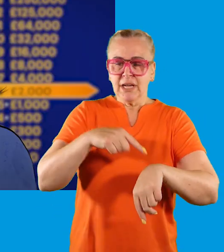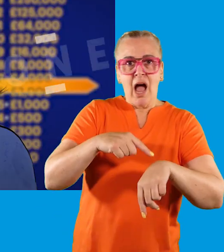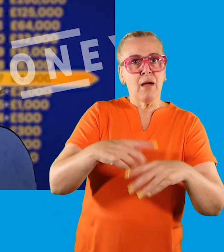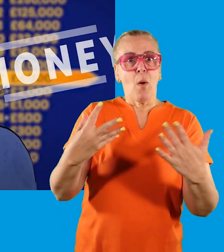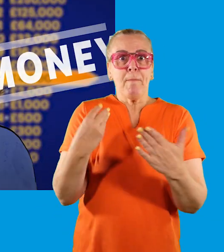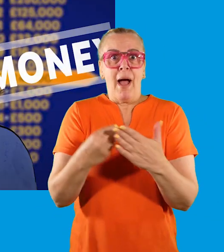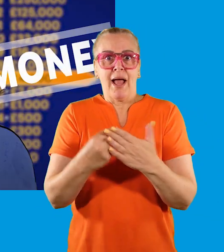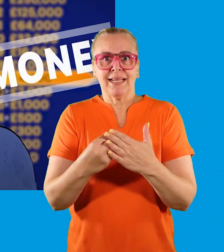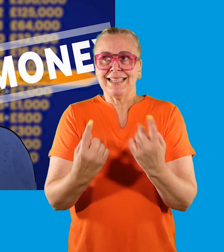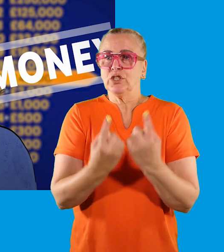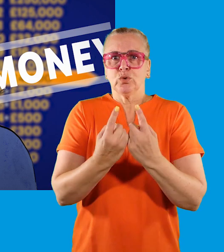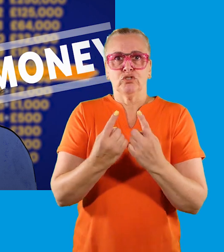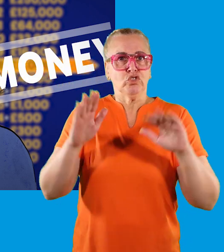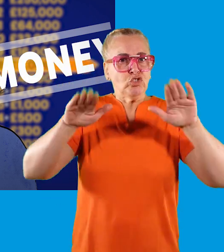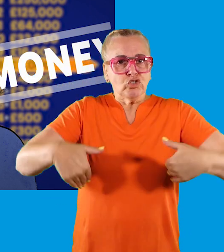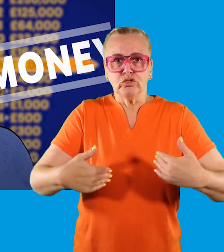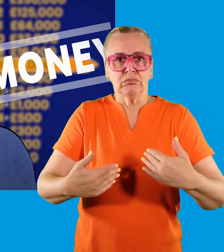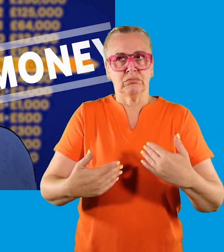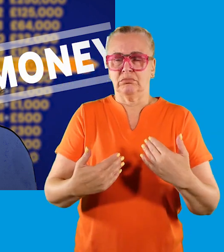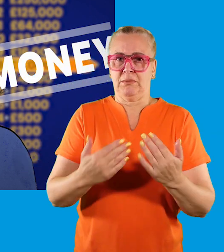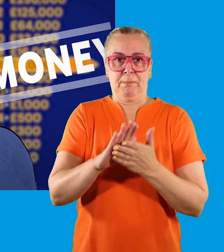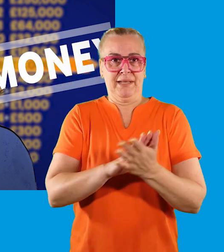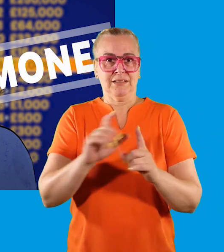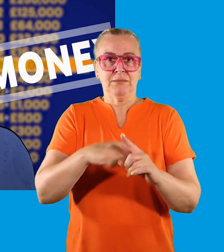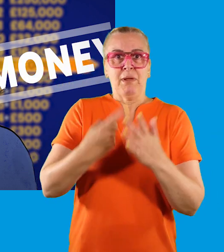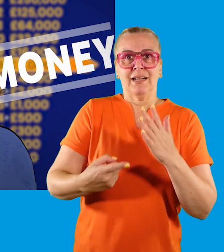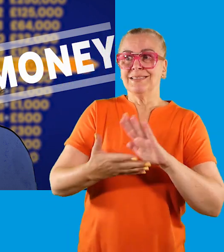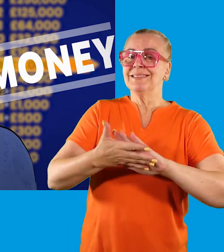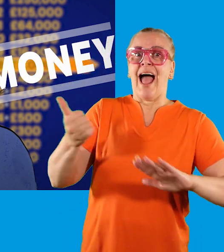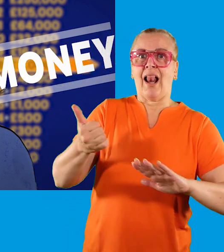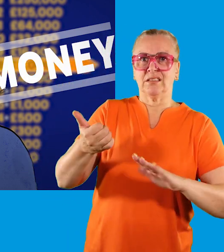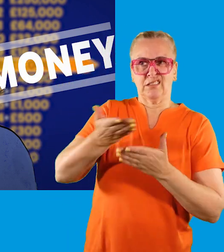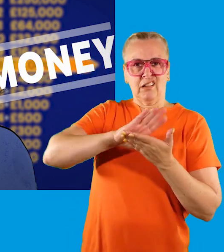Time or money should never exclude talent here.